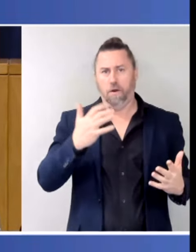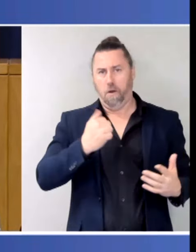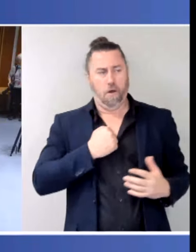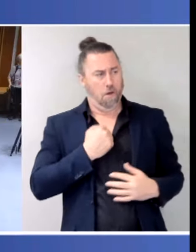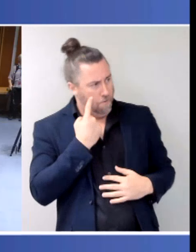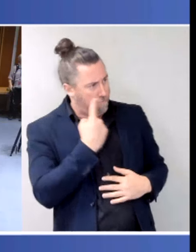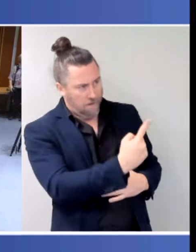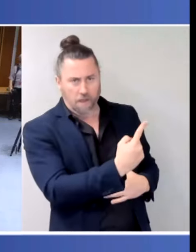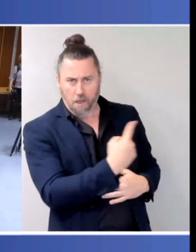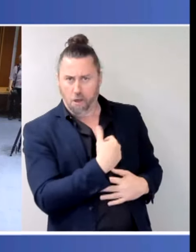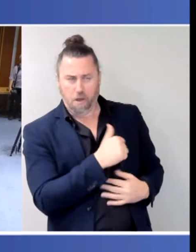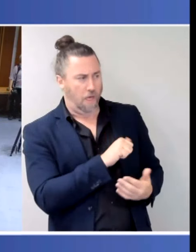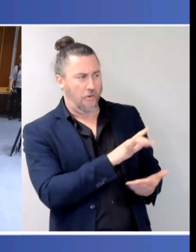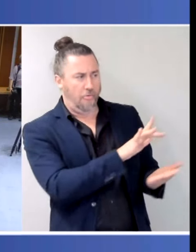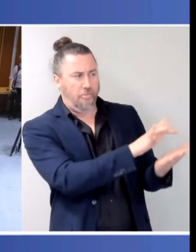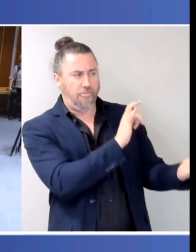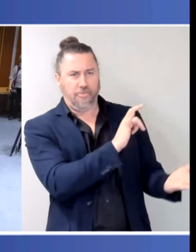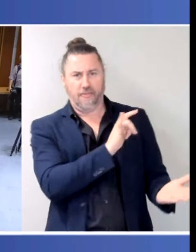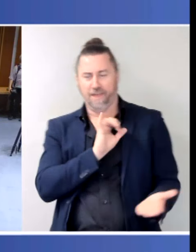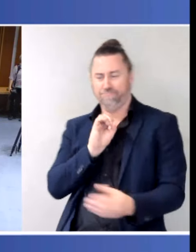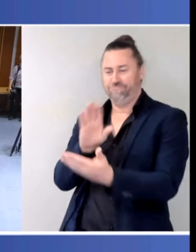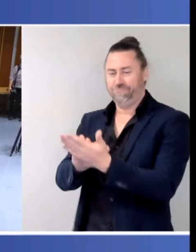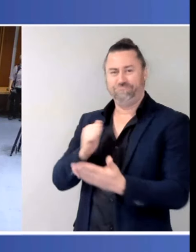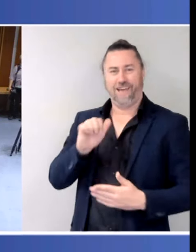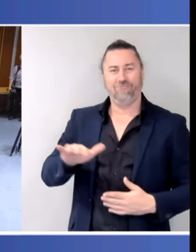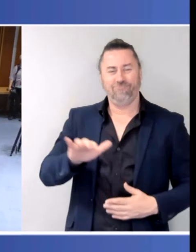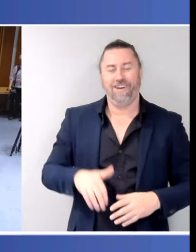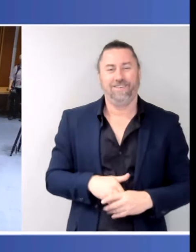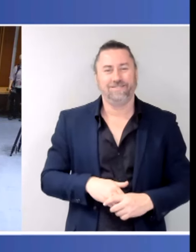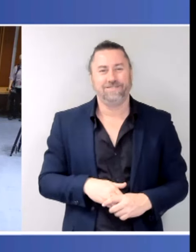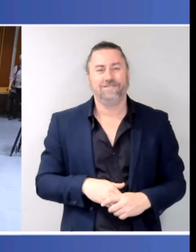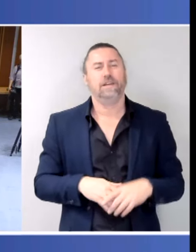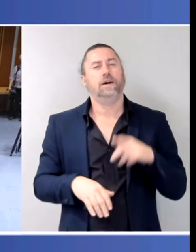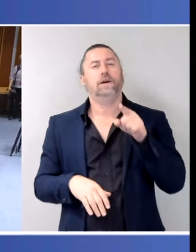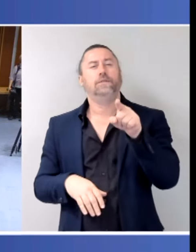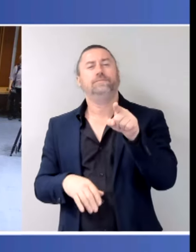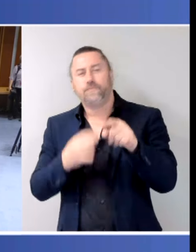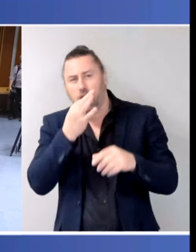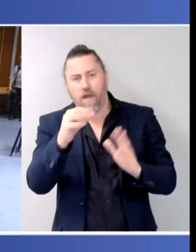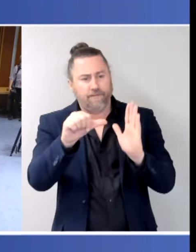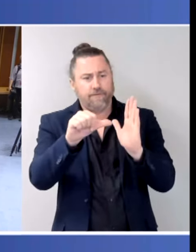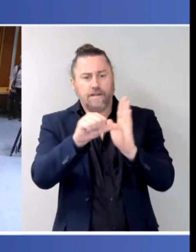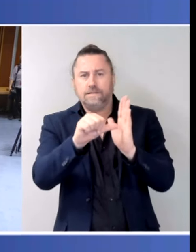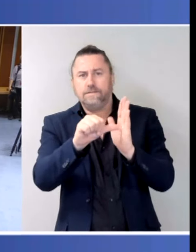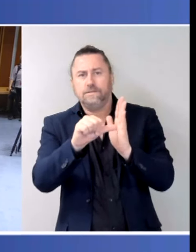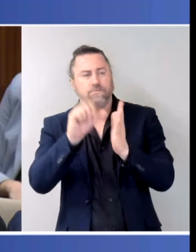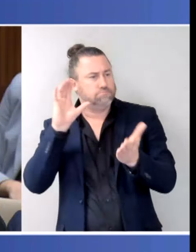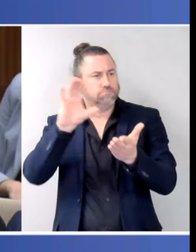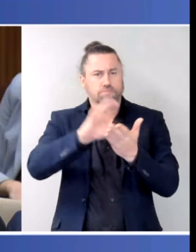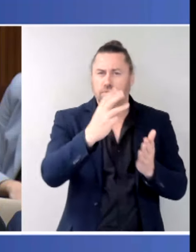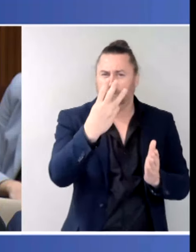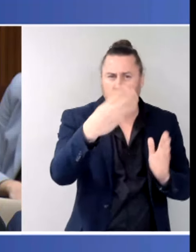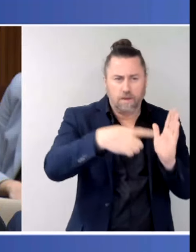Chloe. Prime Minister, could you just clarify, when will that funding start to flow, the $3.9 billion as well as the